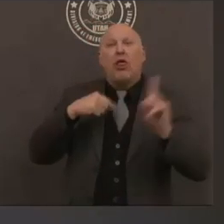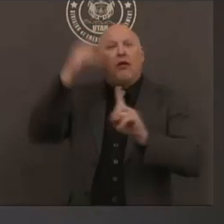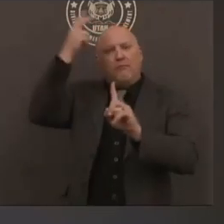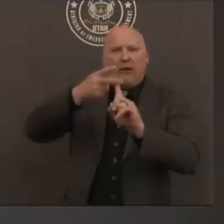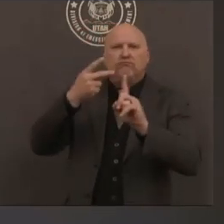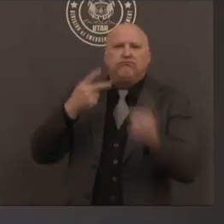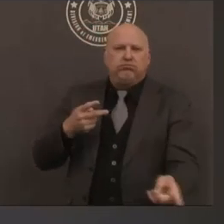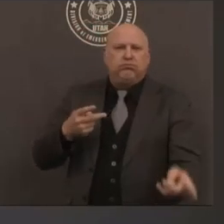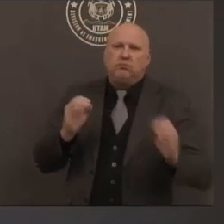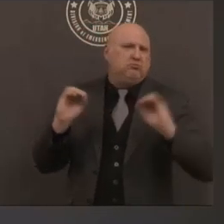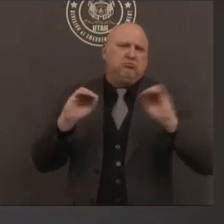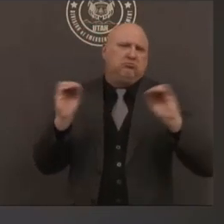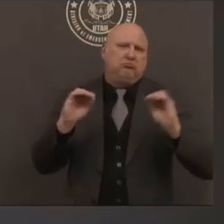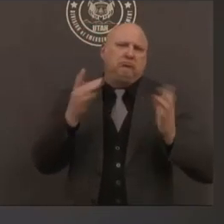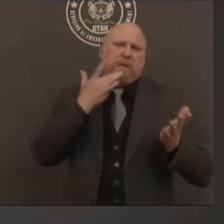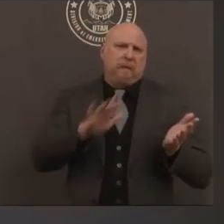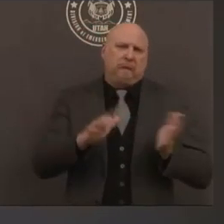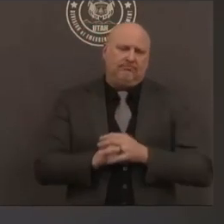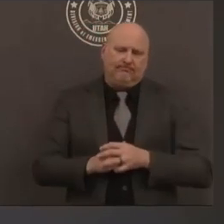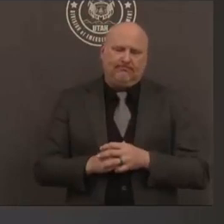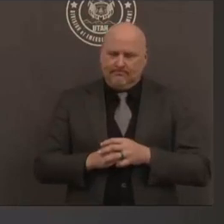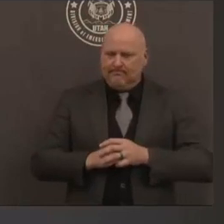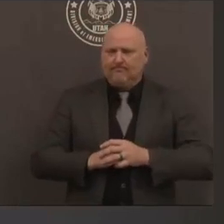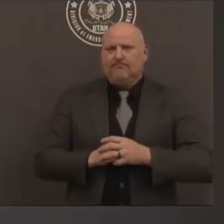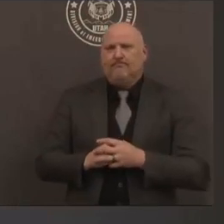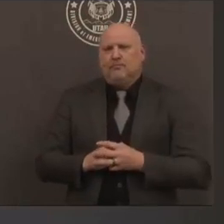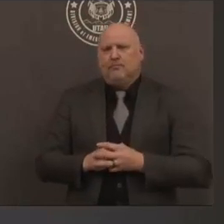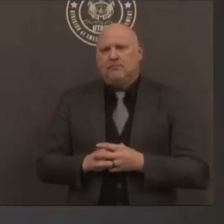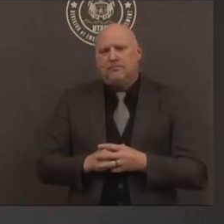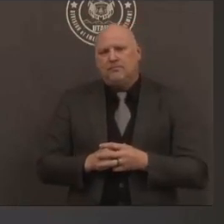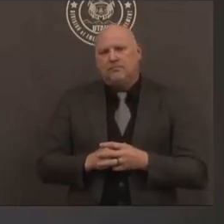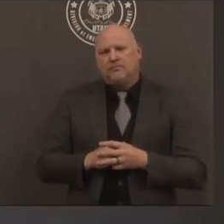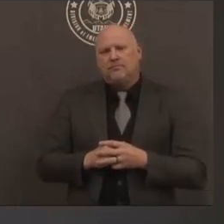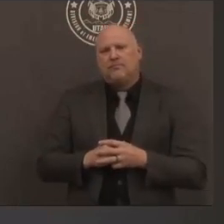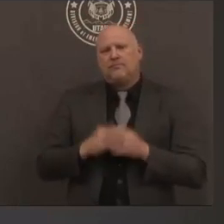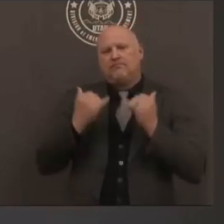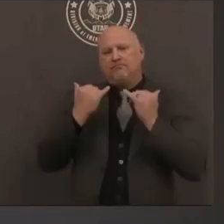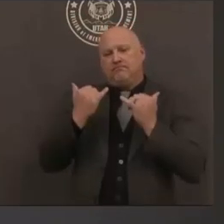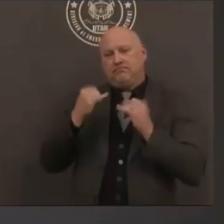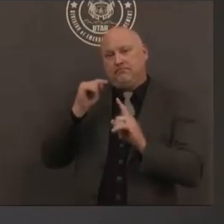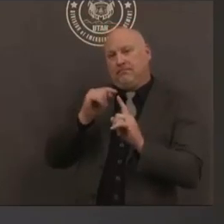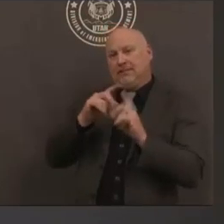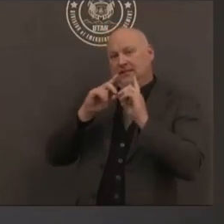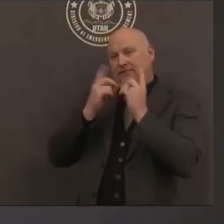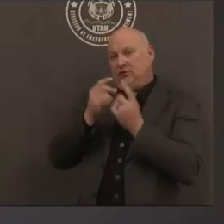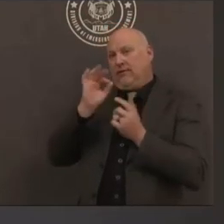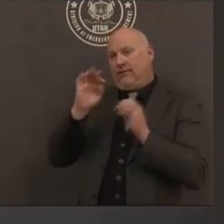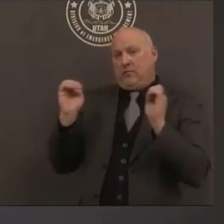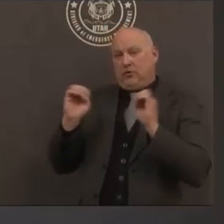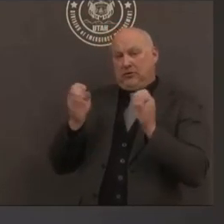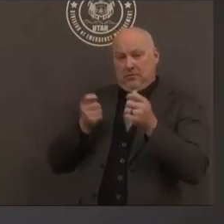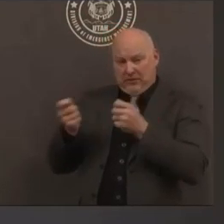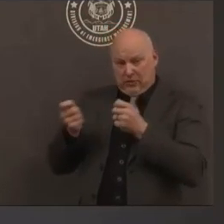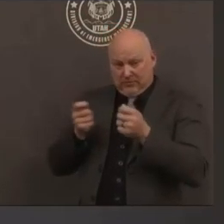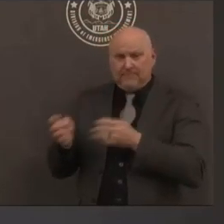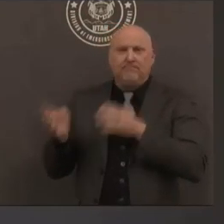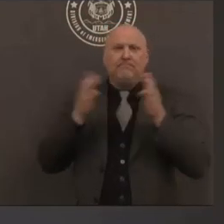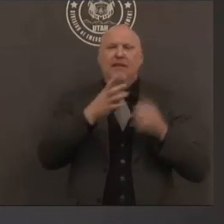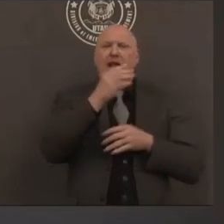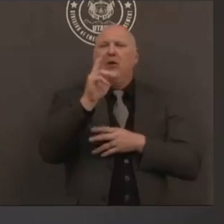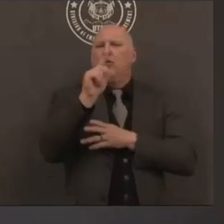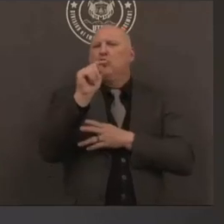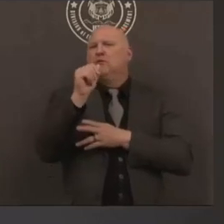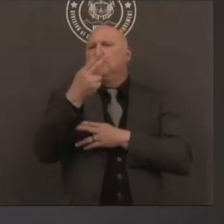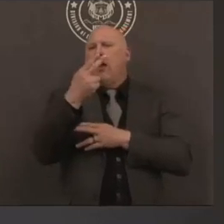yeah joe have you been able to learn any more about or has the division of emergency management or the utah geological survey been able to learn any more about